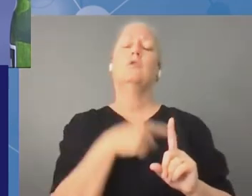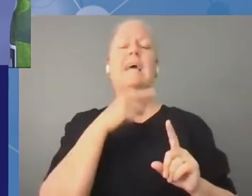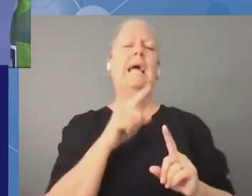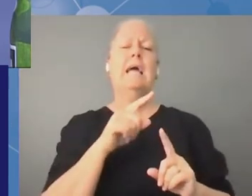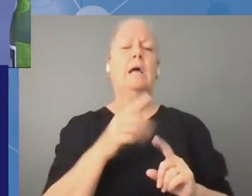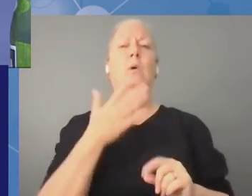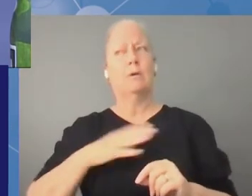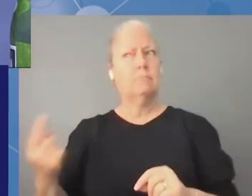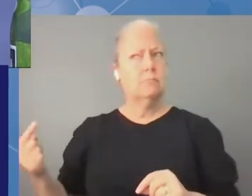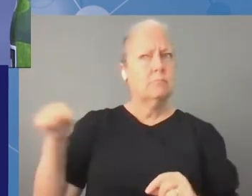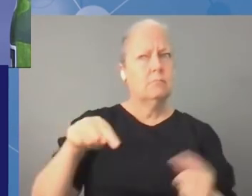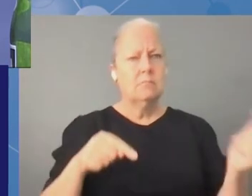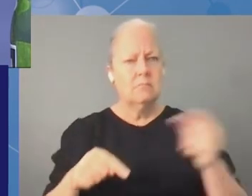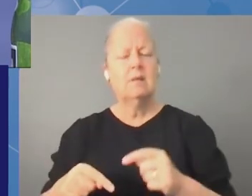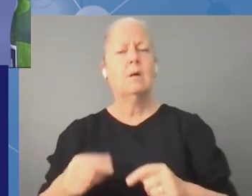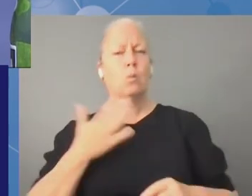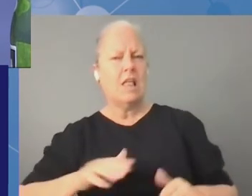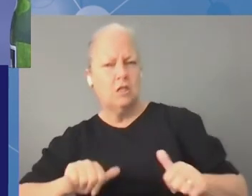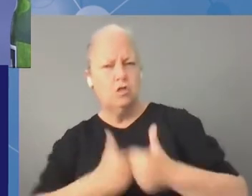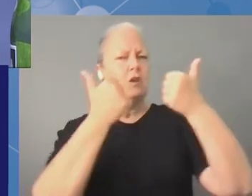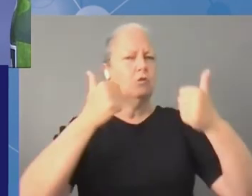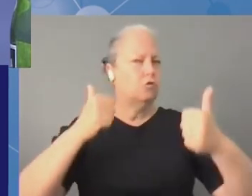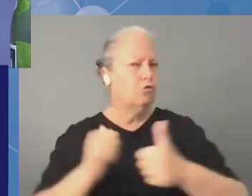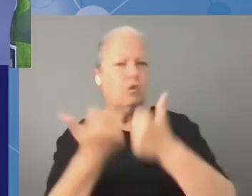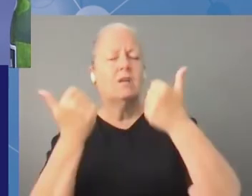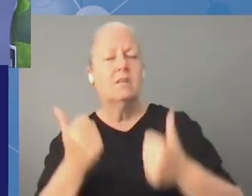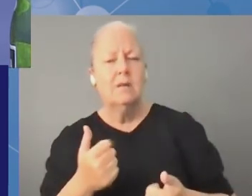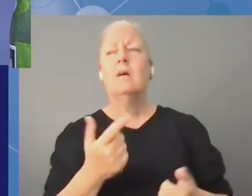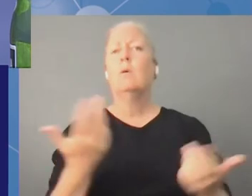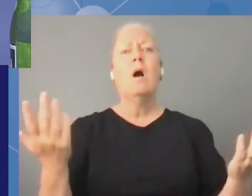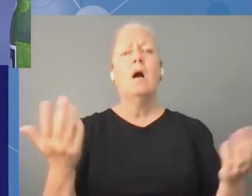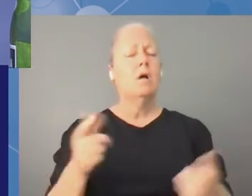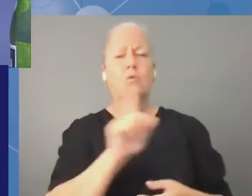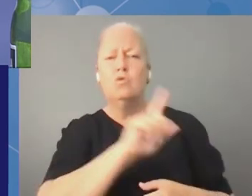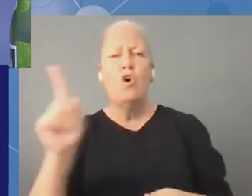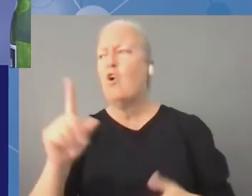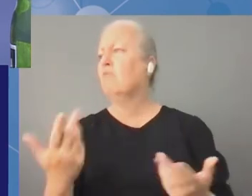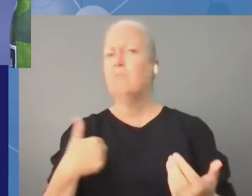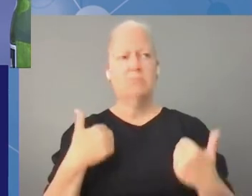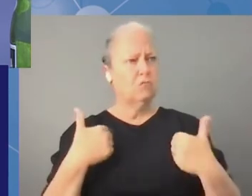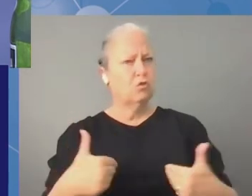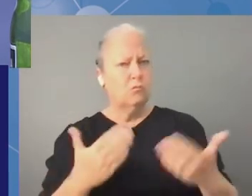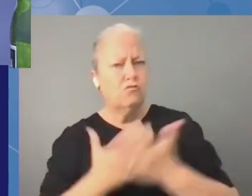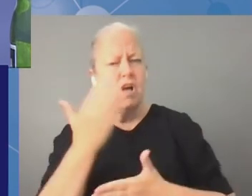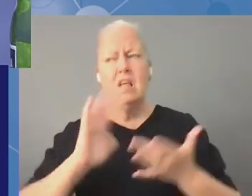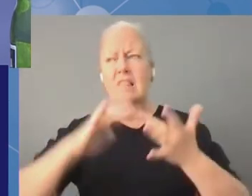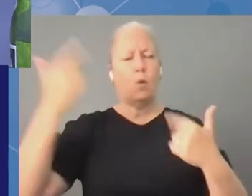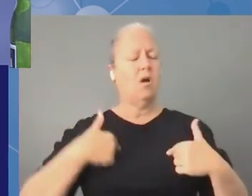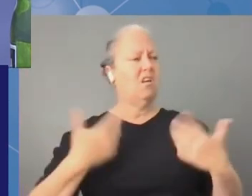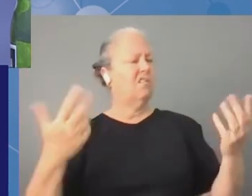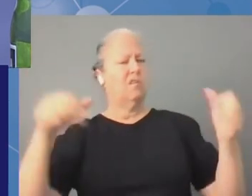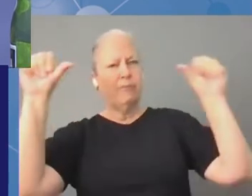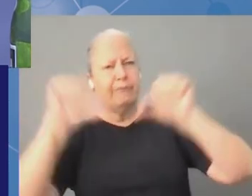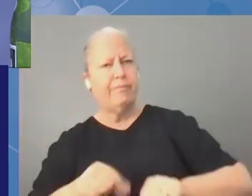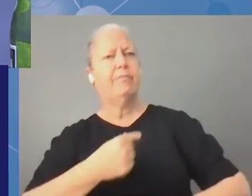because they have challenges because they do not have access because they do not have human rights on the internet because they don't feel they are